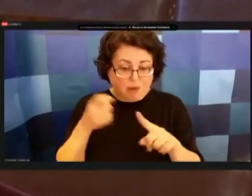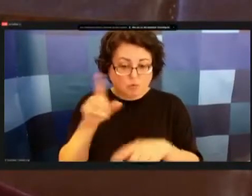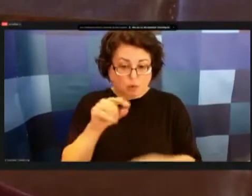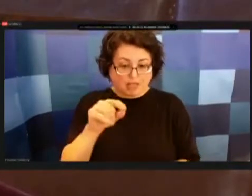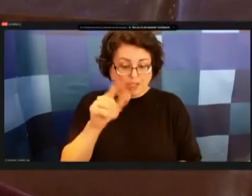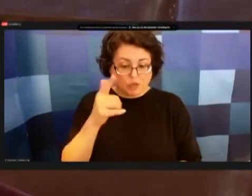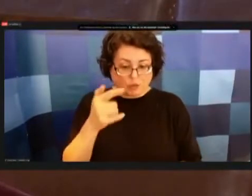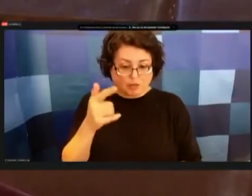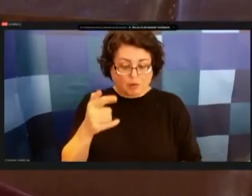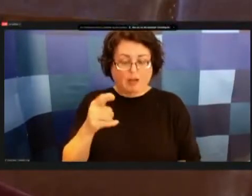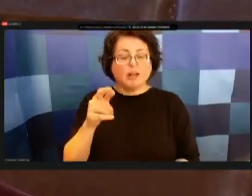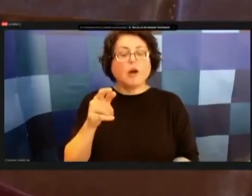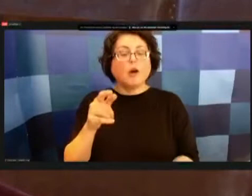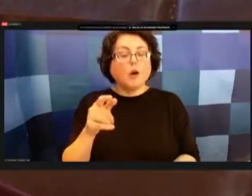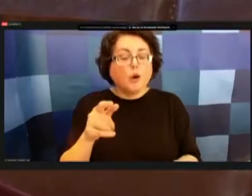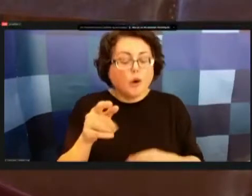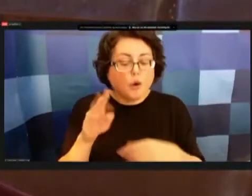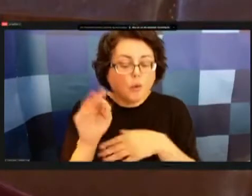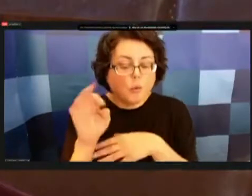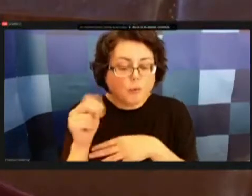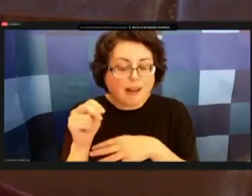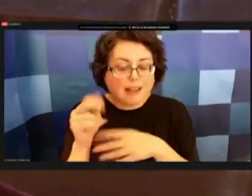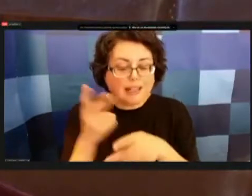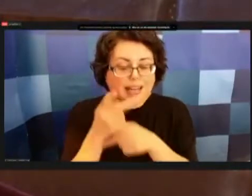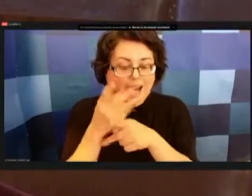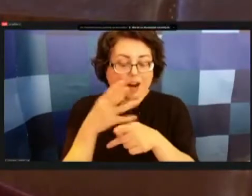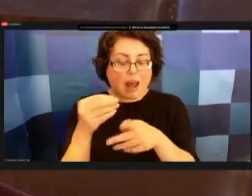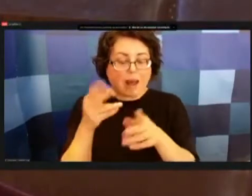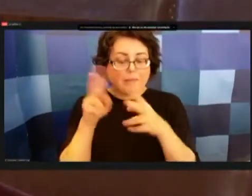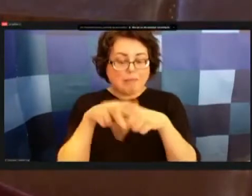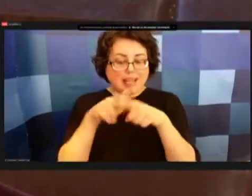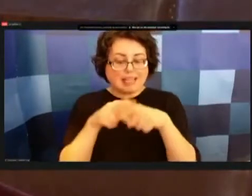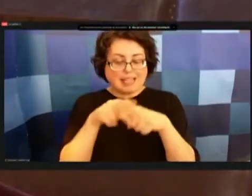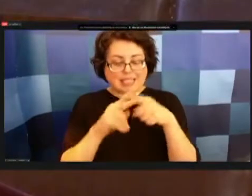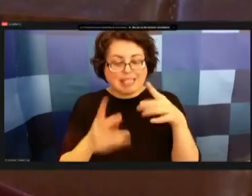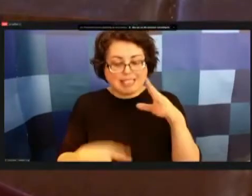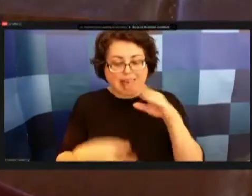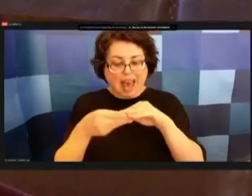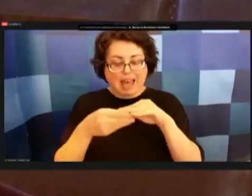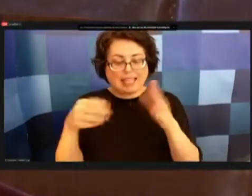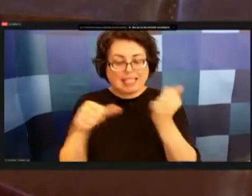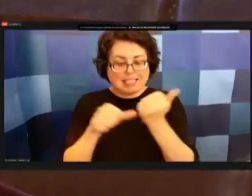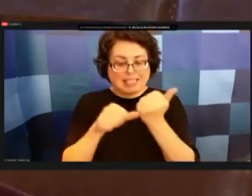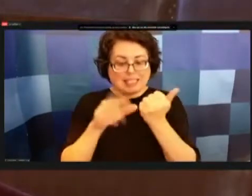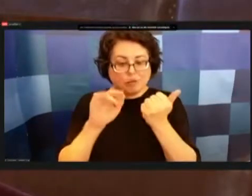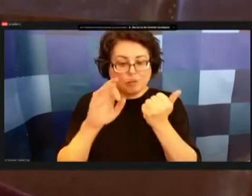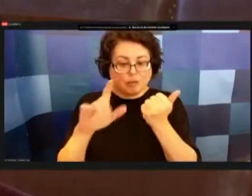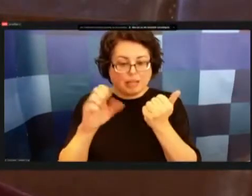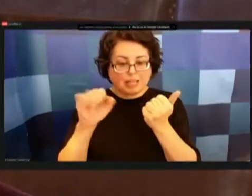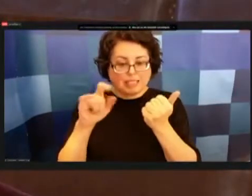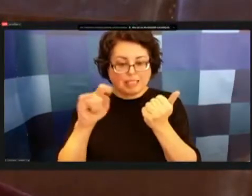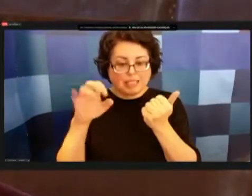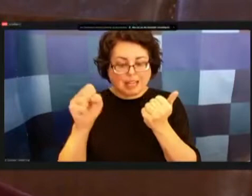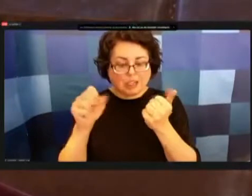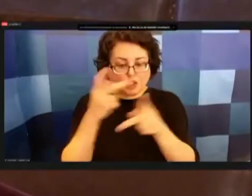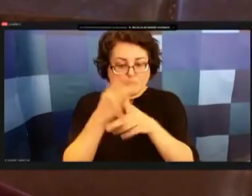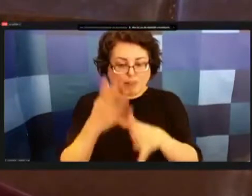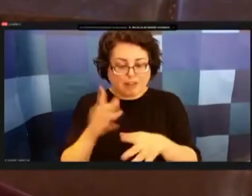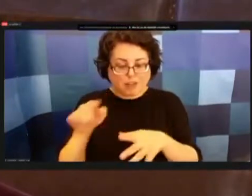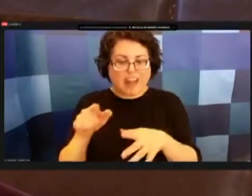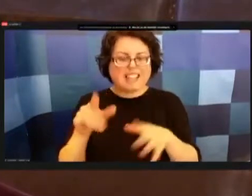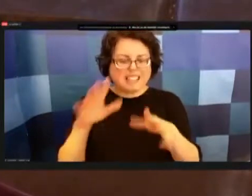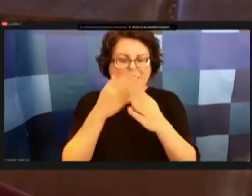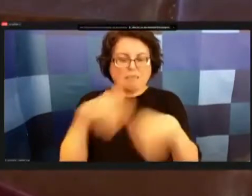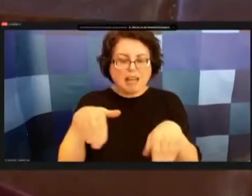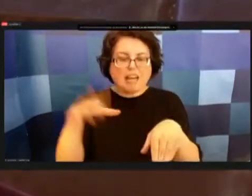care and maintenance coordinator is added uh an assistant real estate supervisor is added it's split 50 50 with the